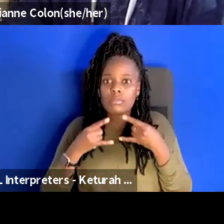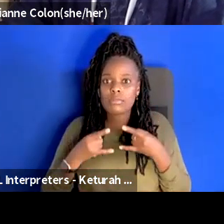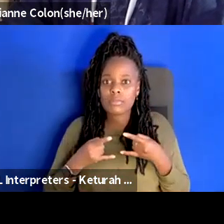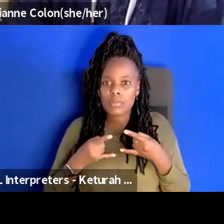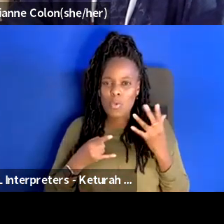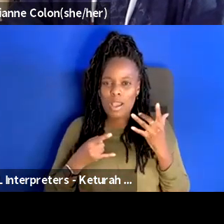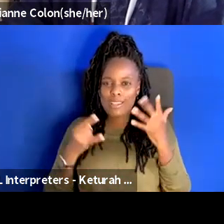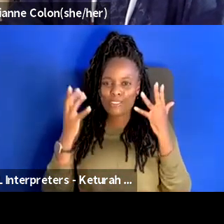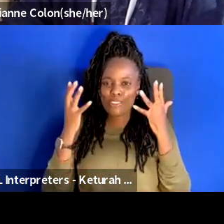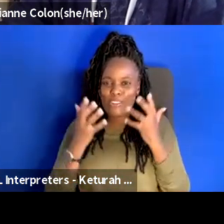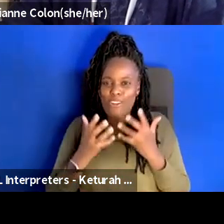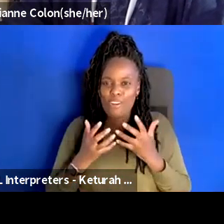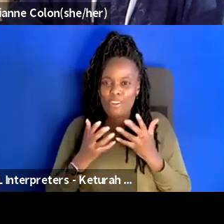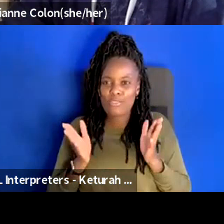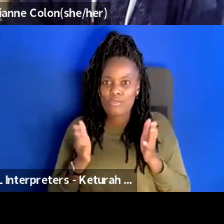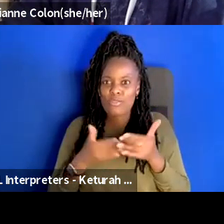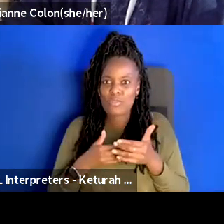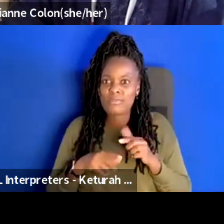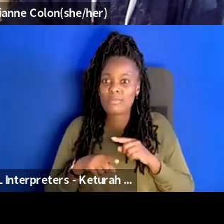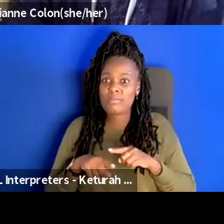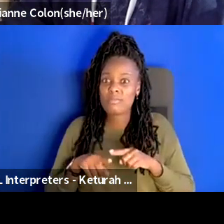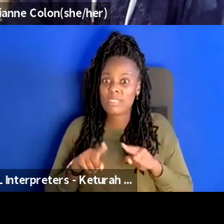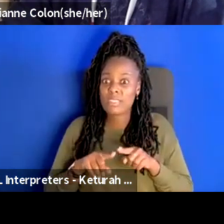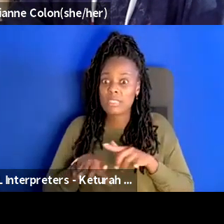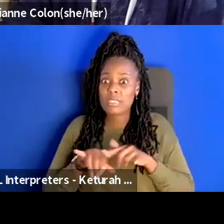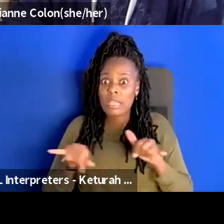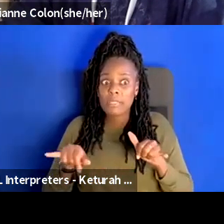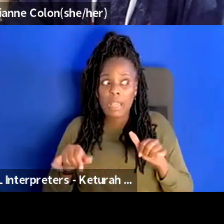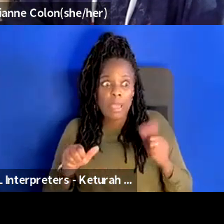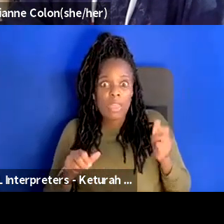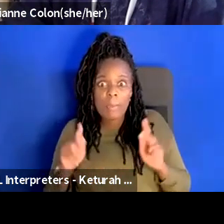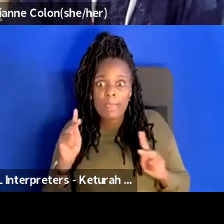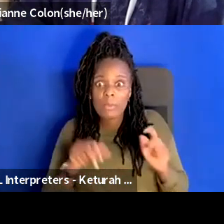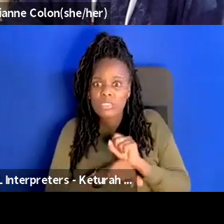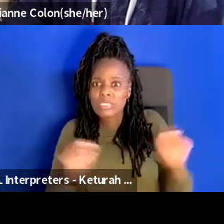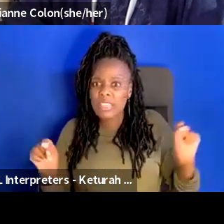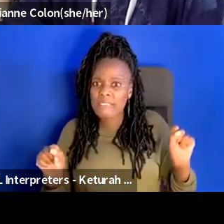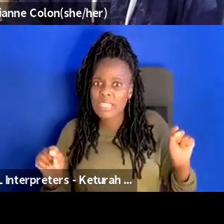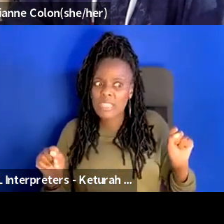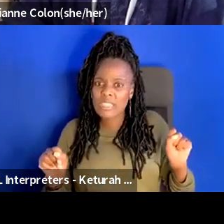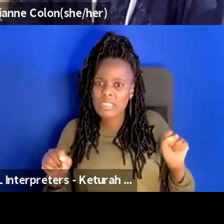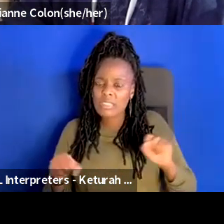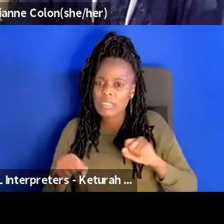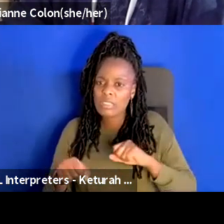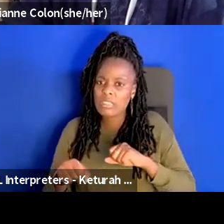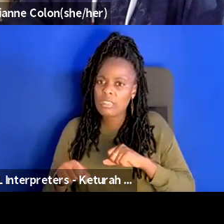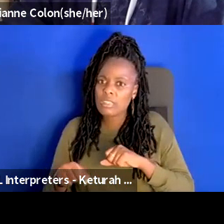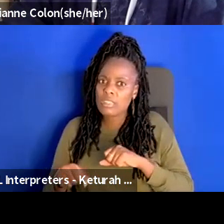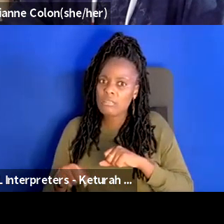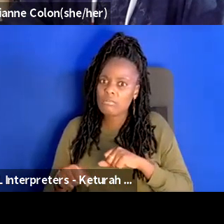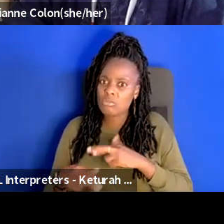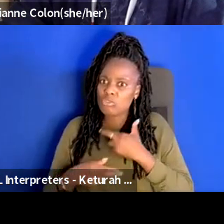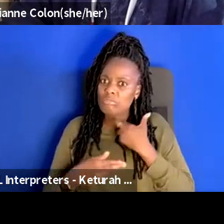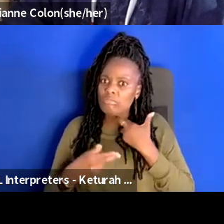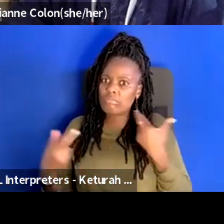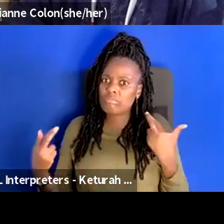it is pushing up against other folks's actual safety so i've i've been we've had a lot of conversations and